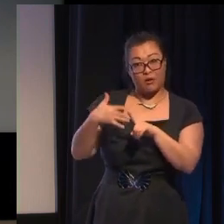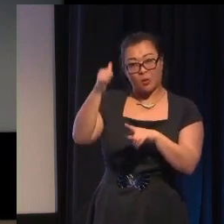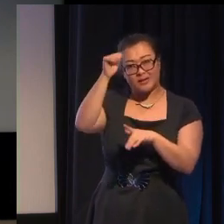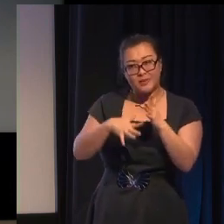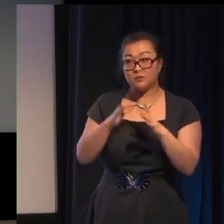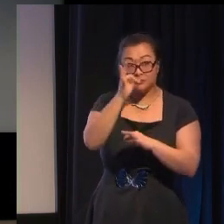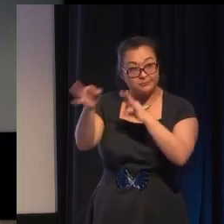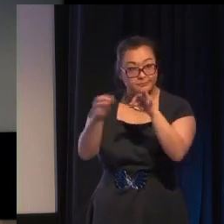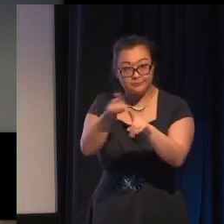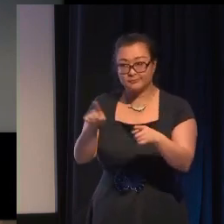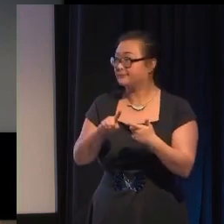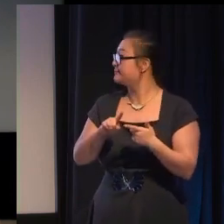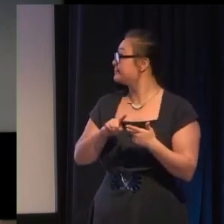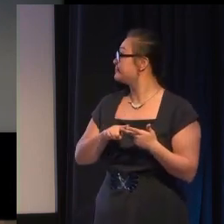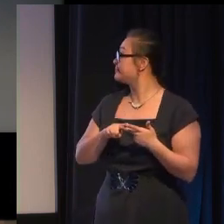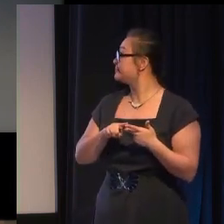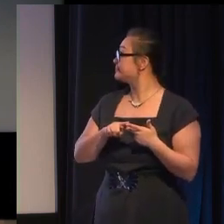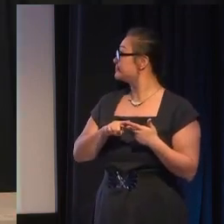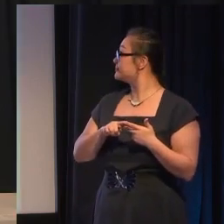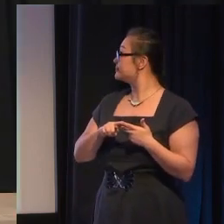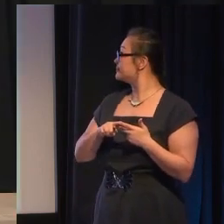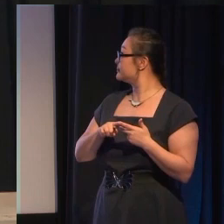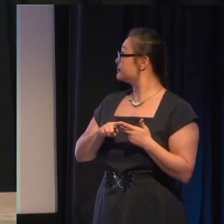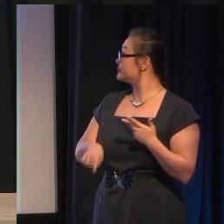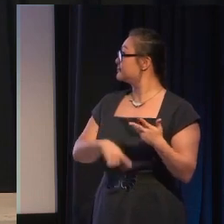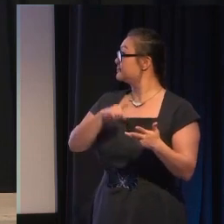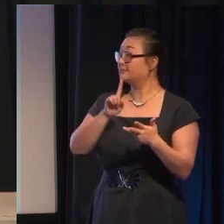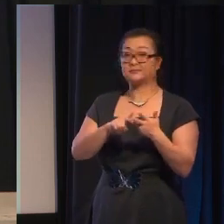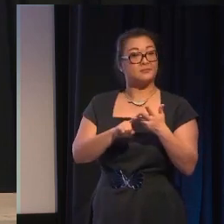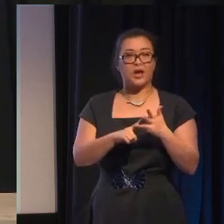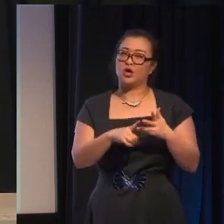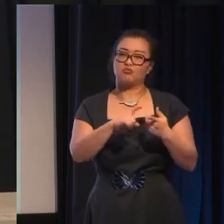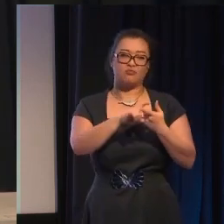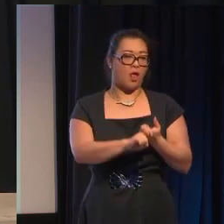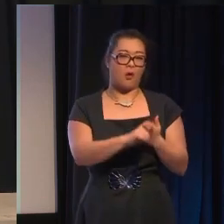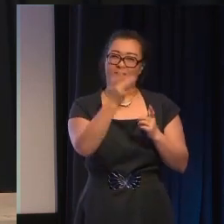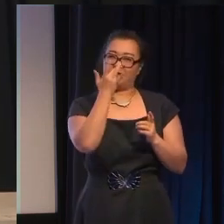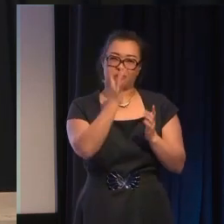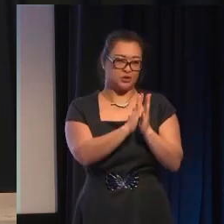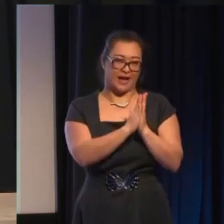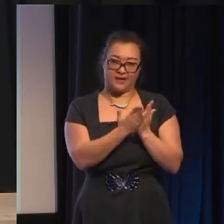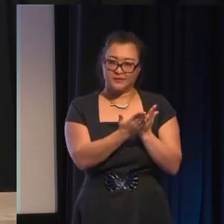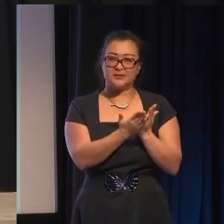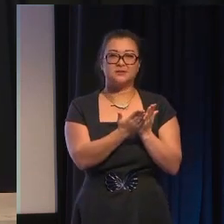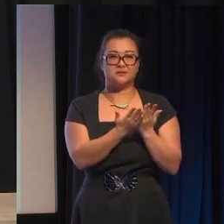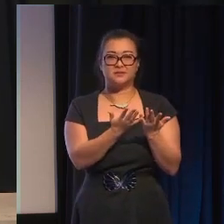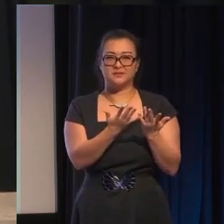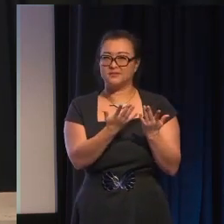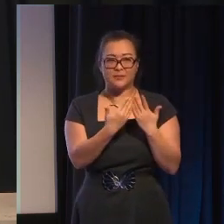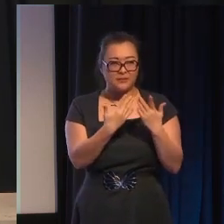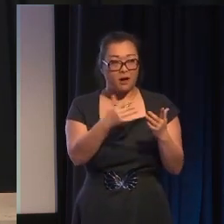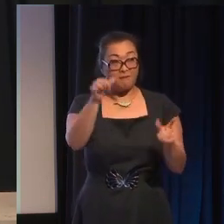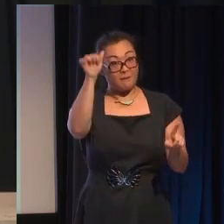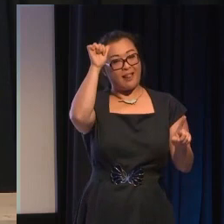beware fictional evidence always do your research whether or not you're using a familiar genre setting or a fictional world